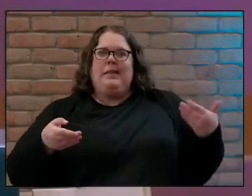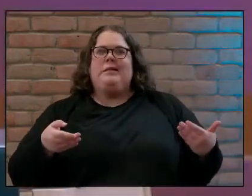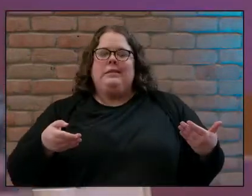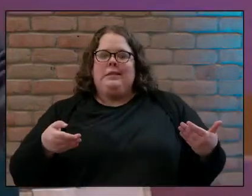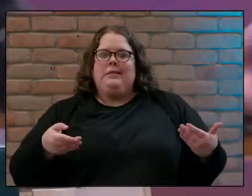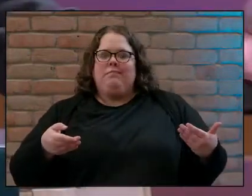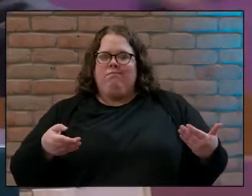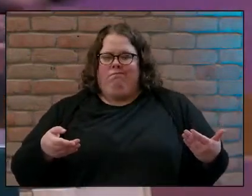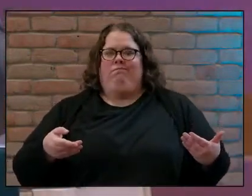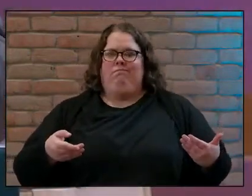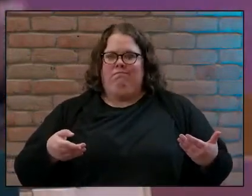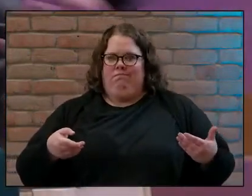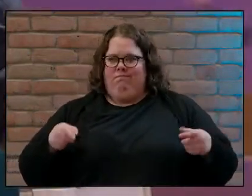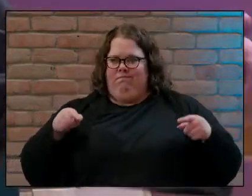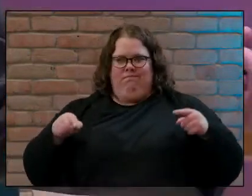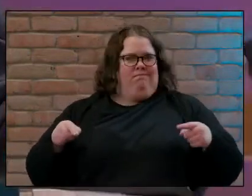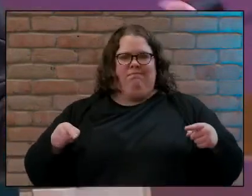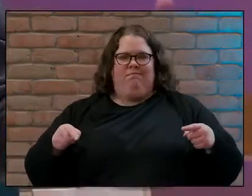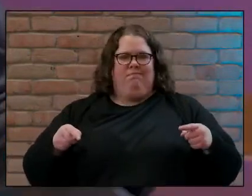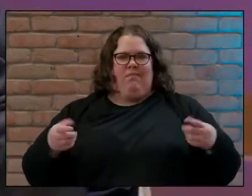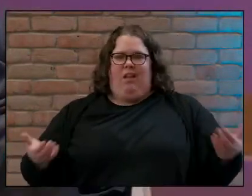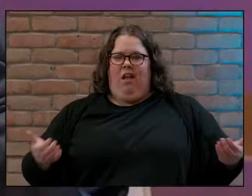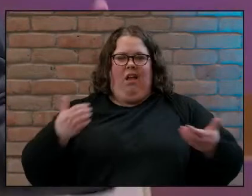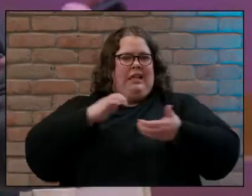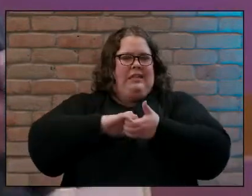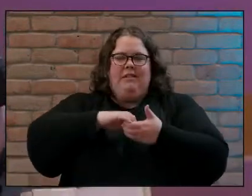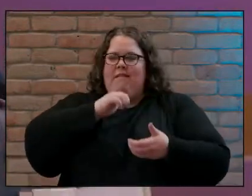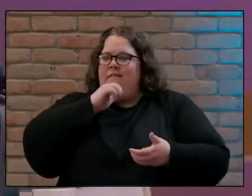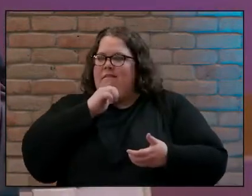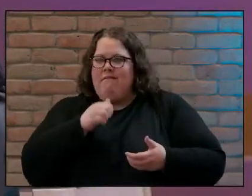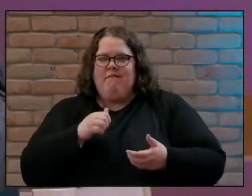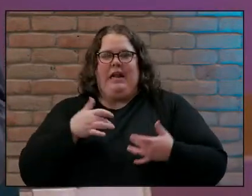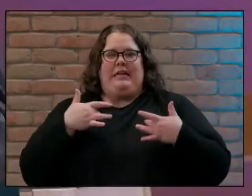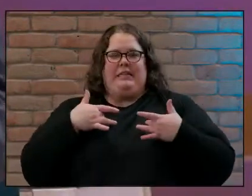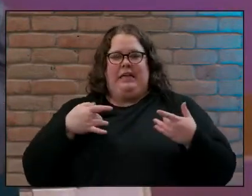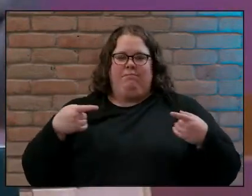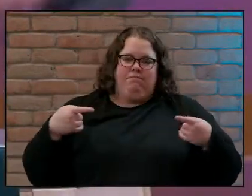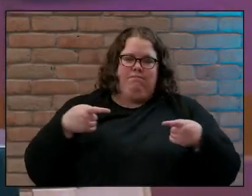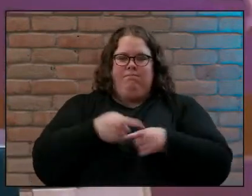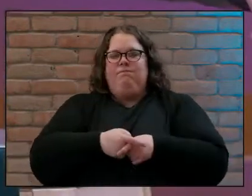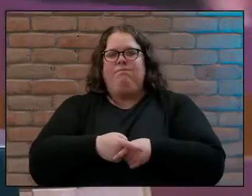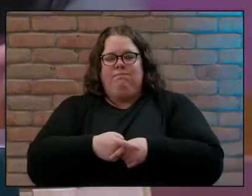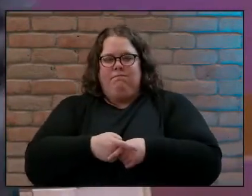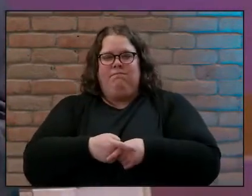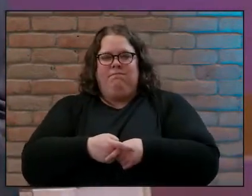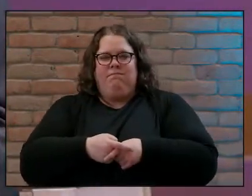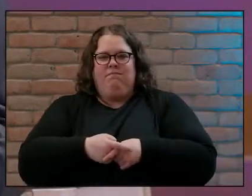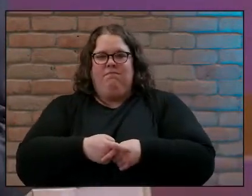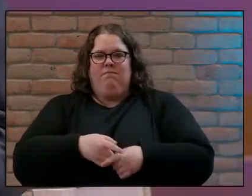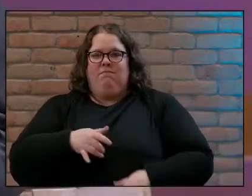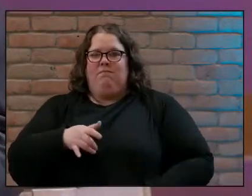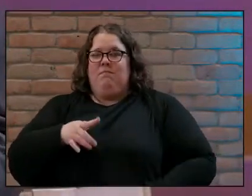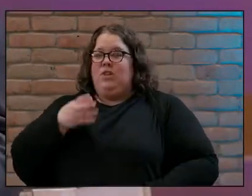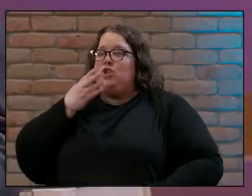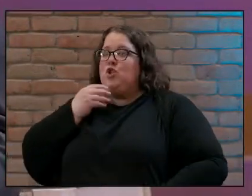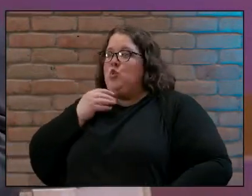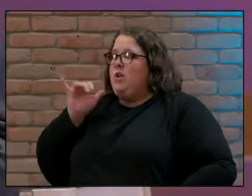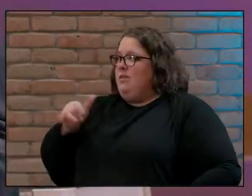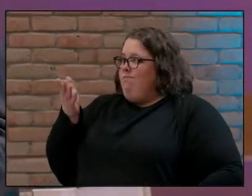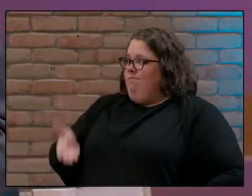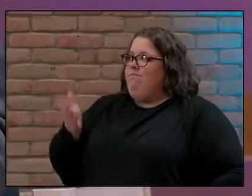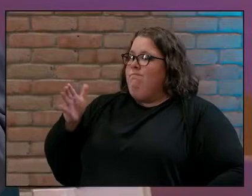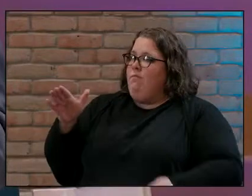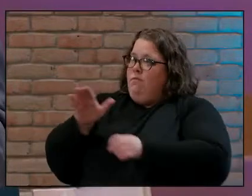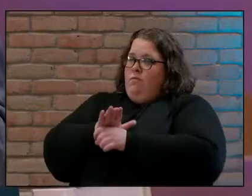Samaritan woman these things don't work together they don't fit together that's all you are and that's all